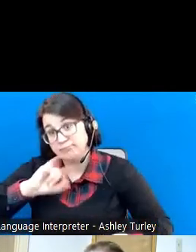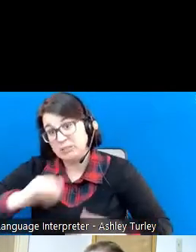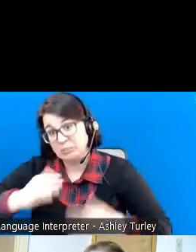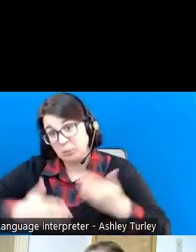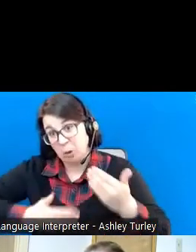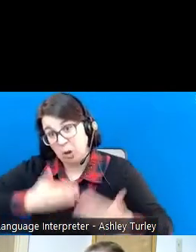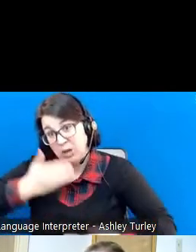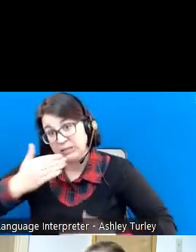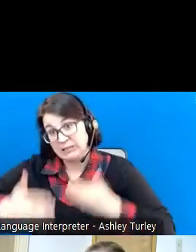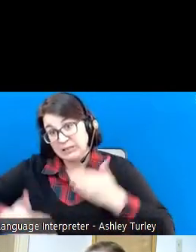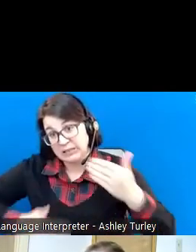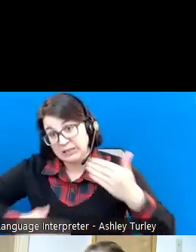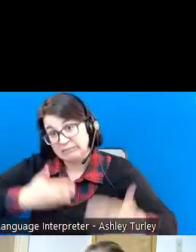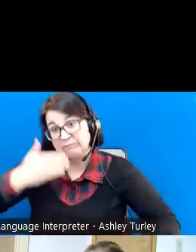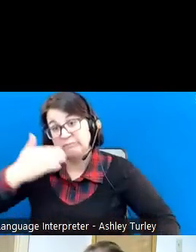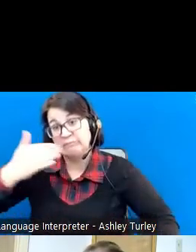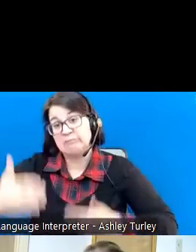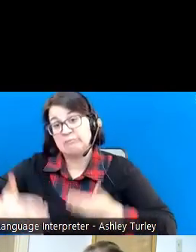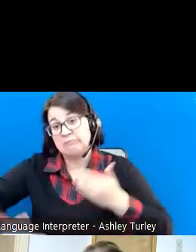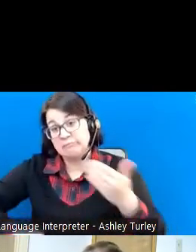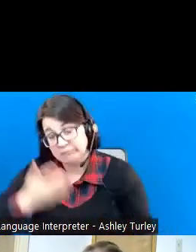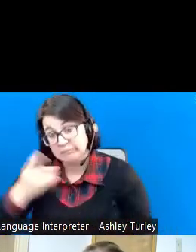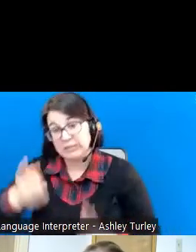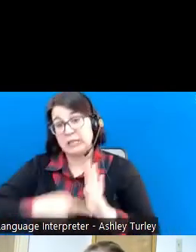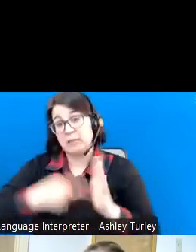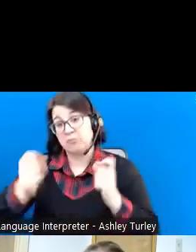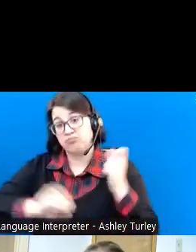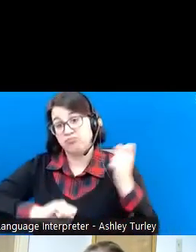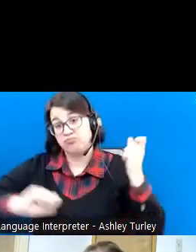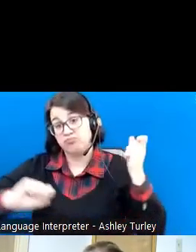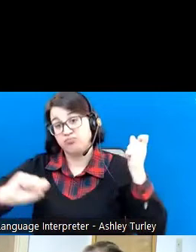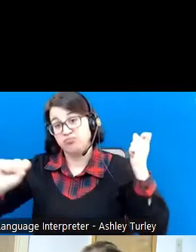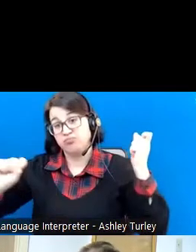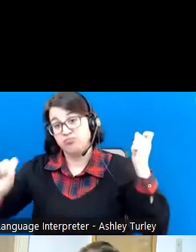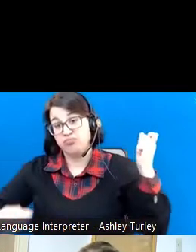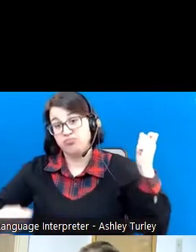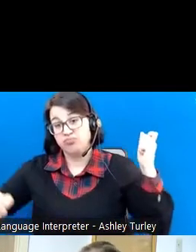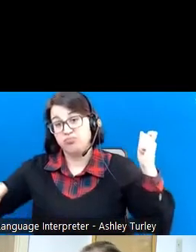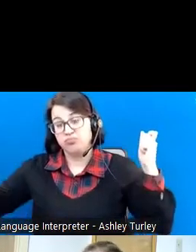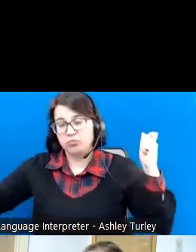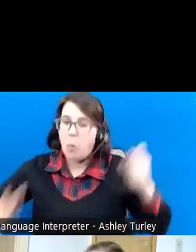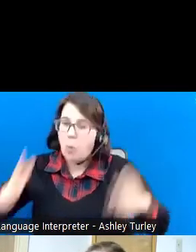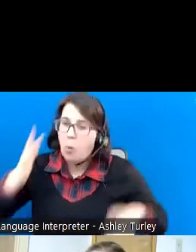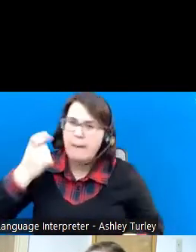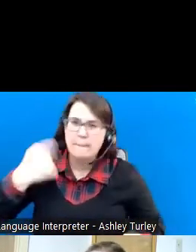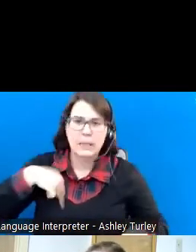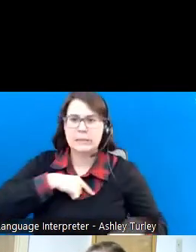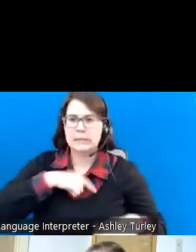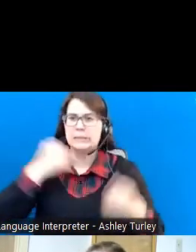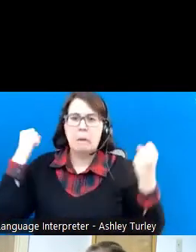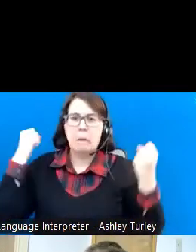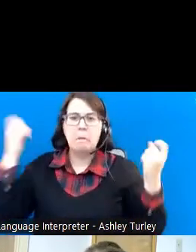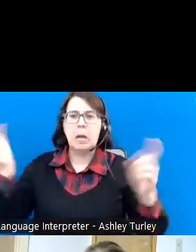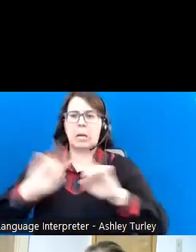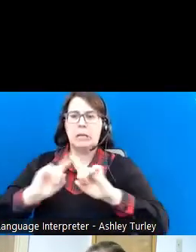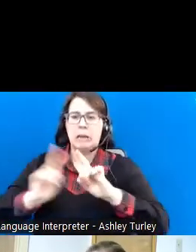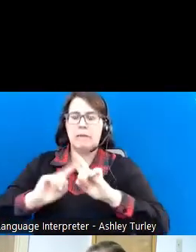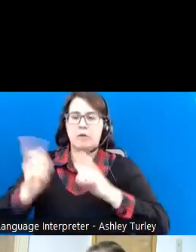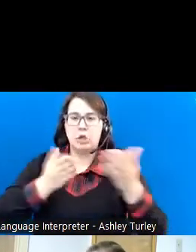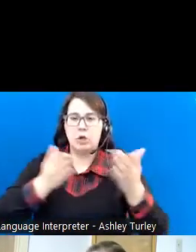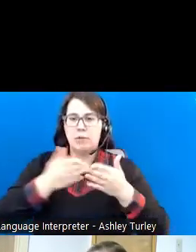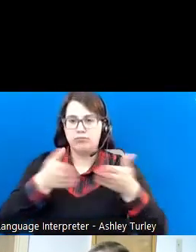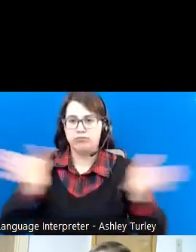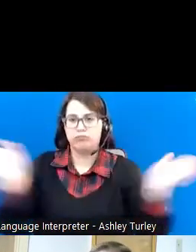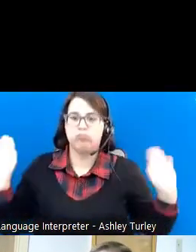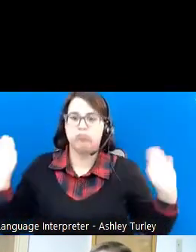sometimes can be lengthy because we provide, you know, such a wide array of services that we might be working with an